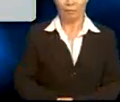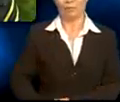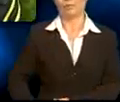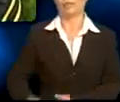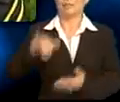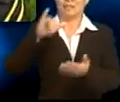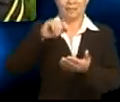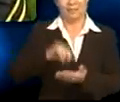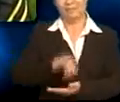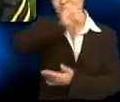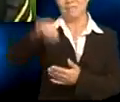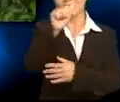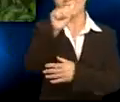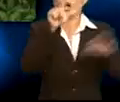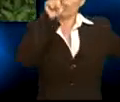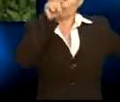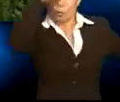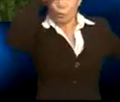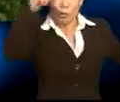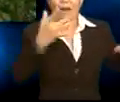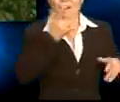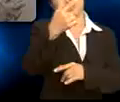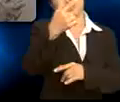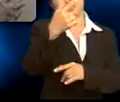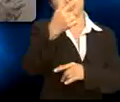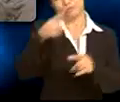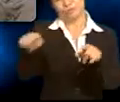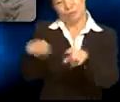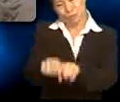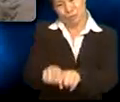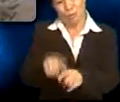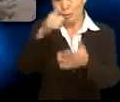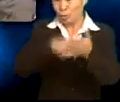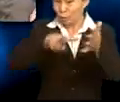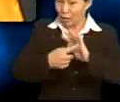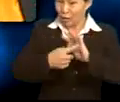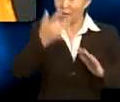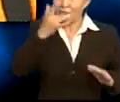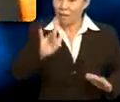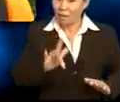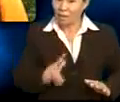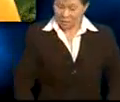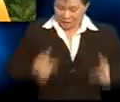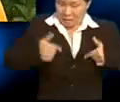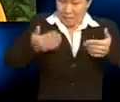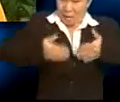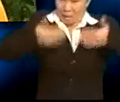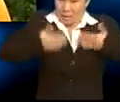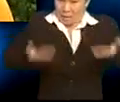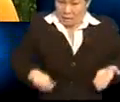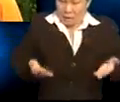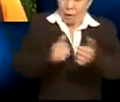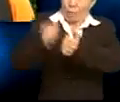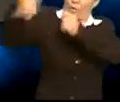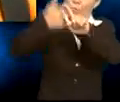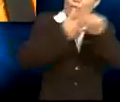Aw, it's just a crow. And a lucky one, too. What do you mean, a lucky crow? Well, it can live happily here, away